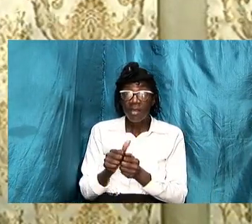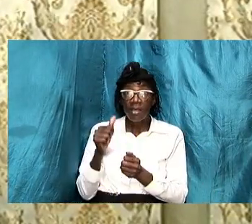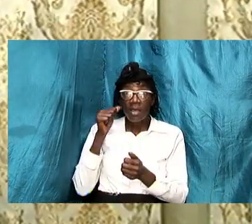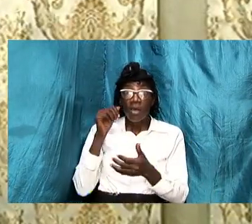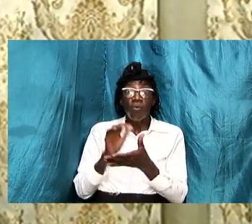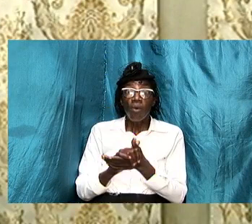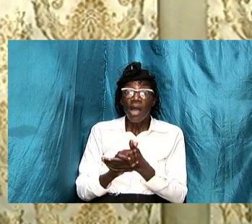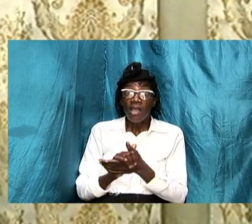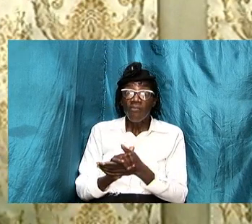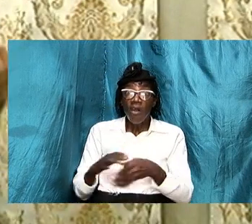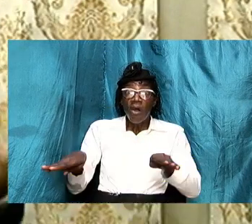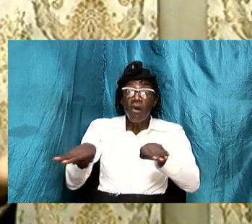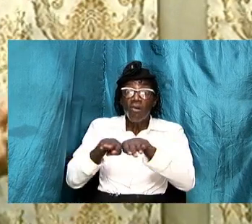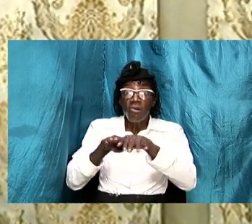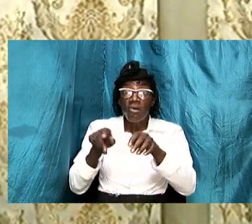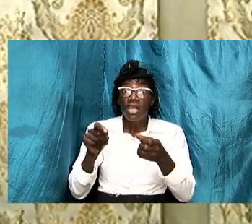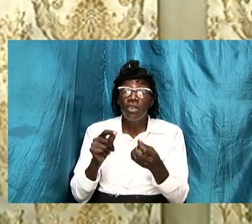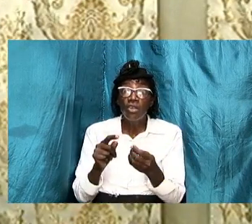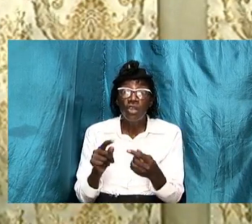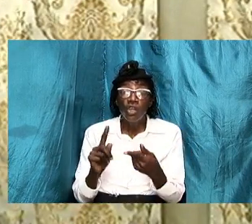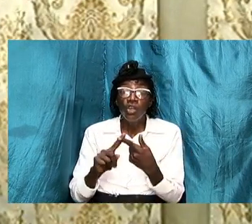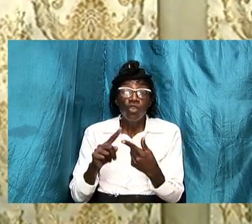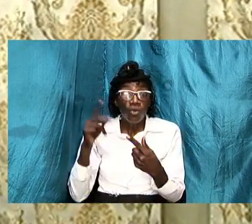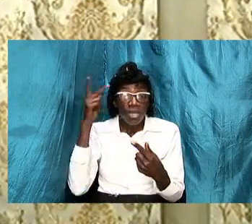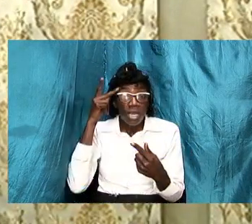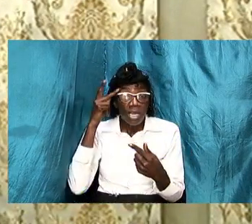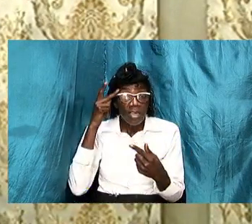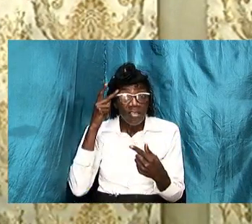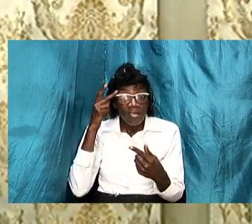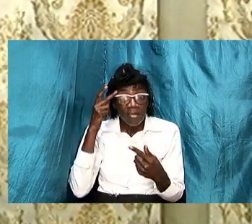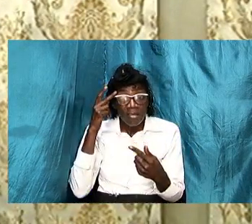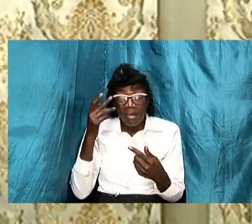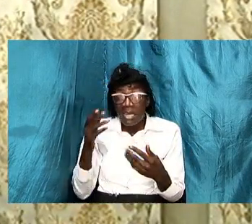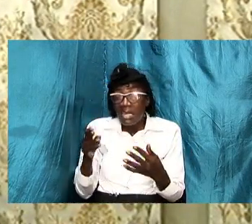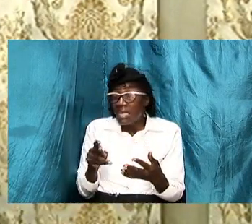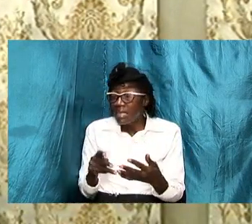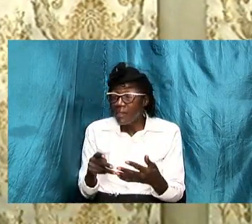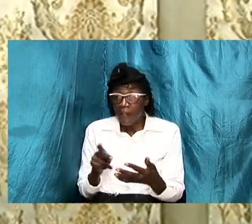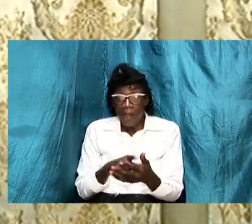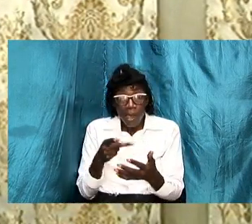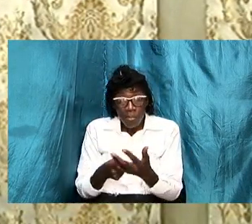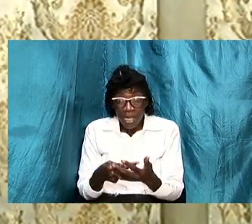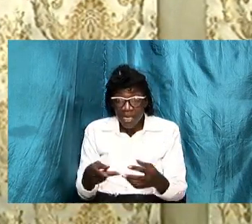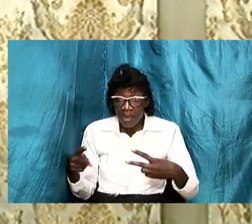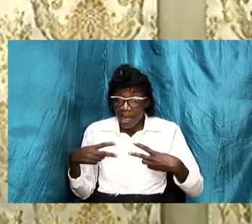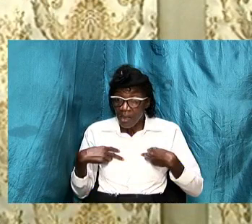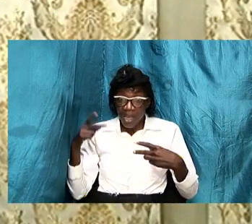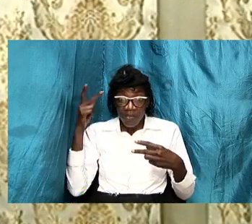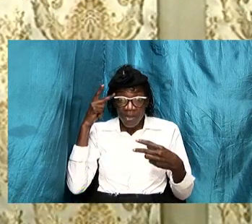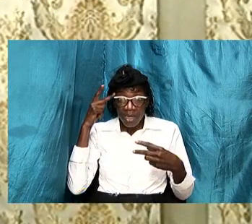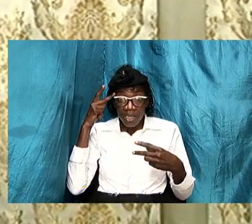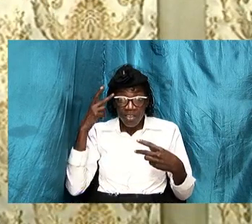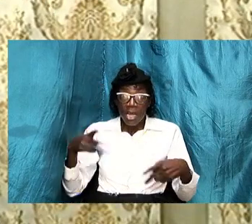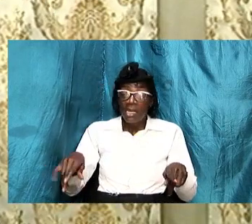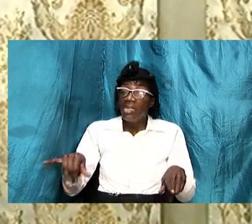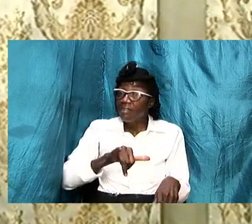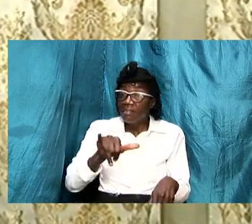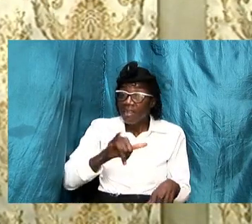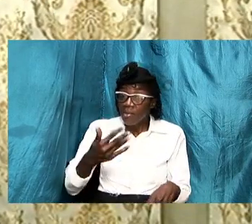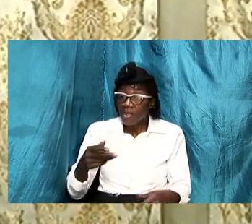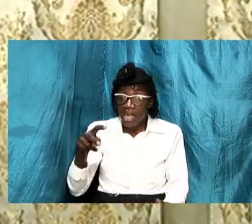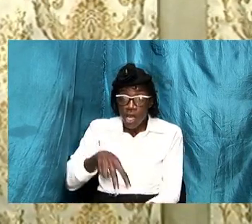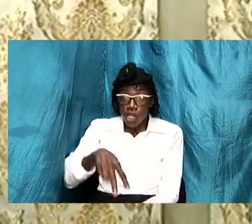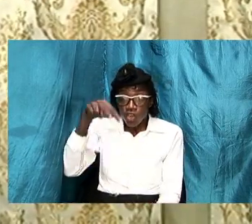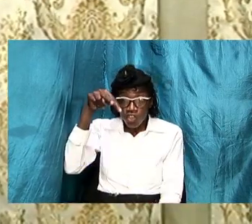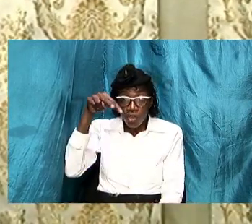it is obvious then that we must have knowledge we see the same thing jumping out at us in